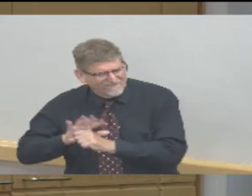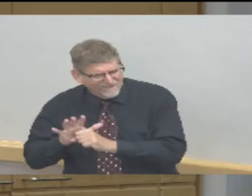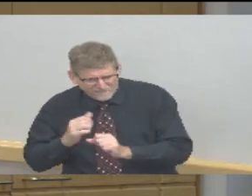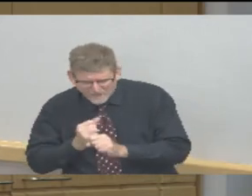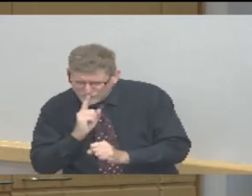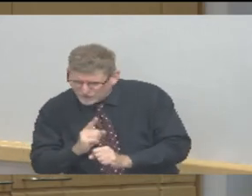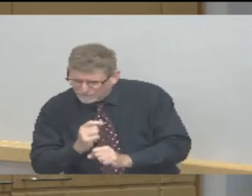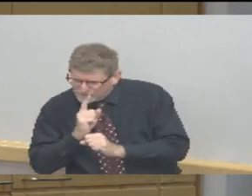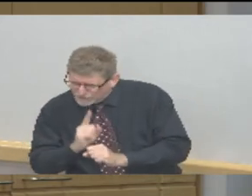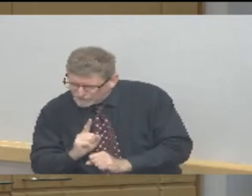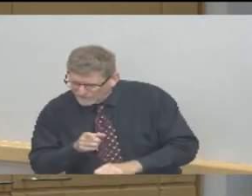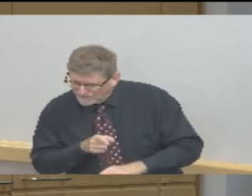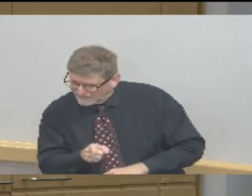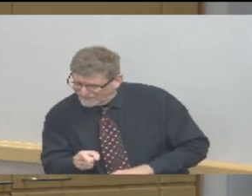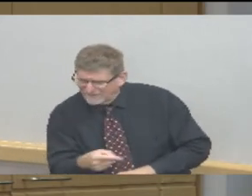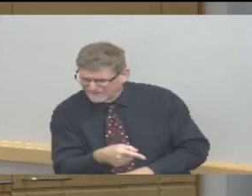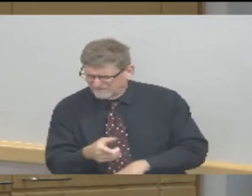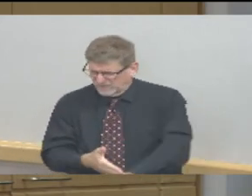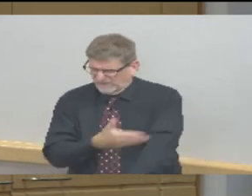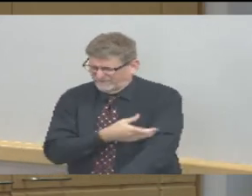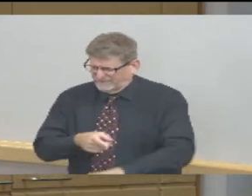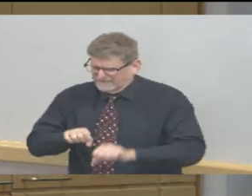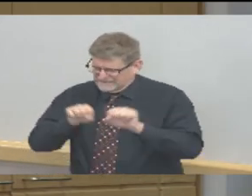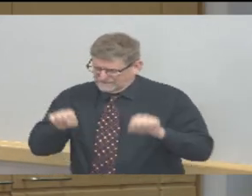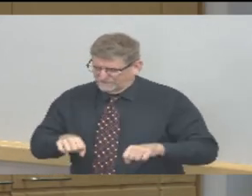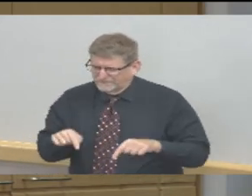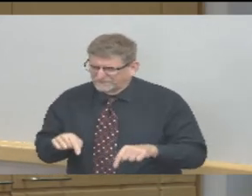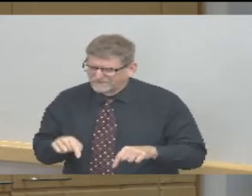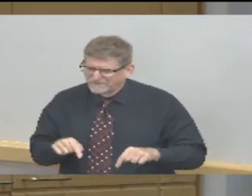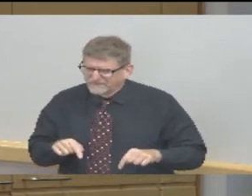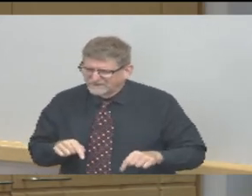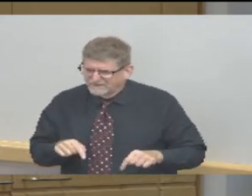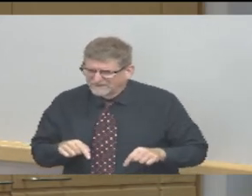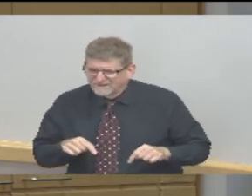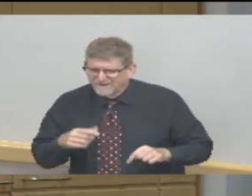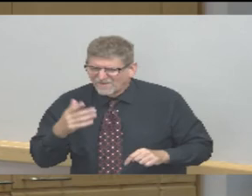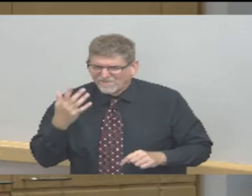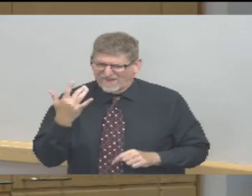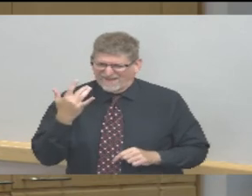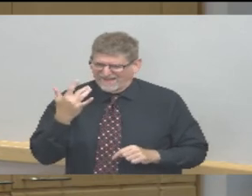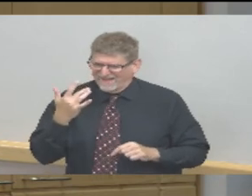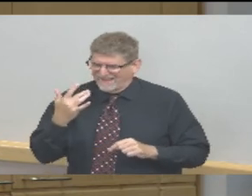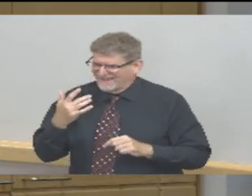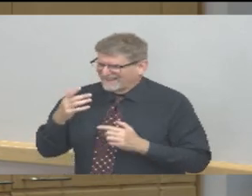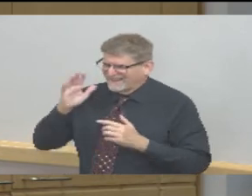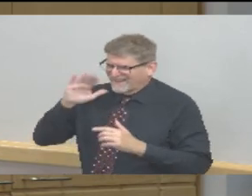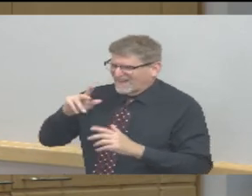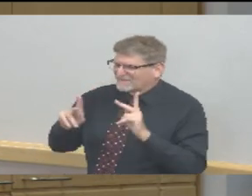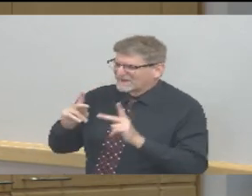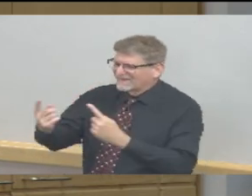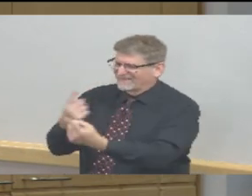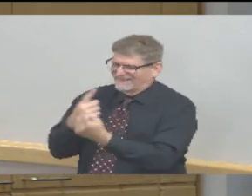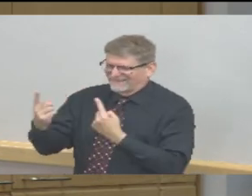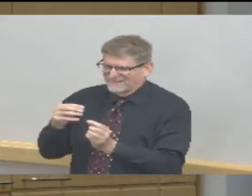and we are pushing on that because as we open up and do more elective cases we are having those individuals have testing prior